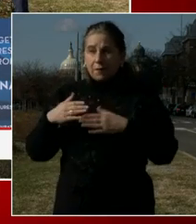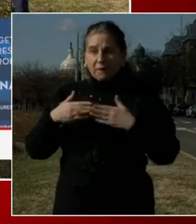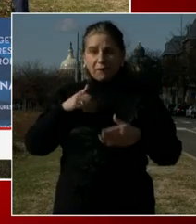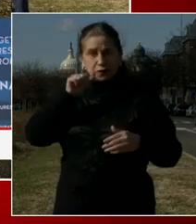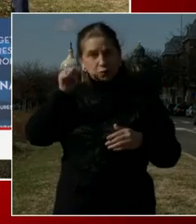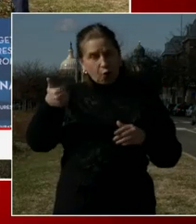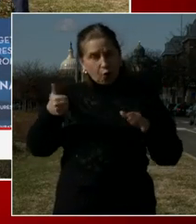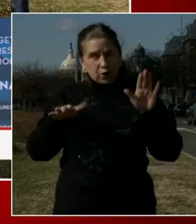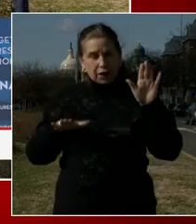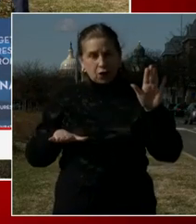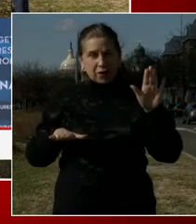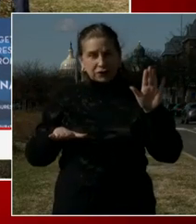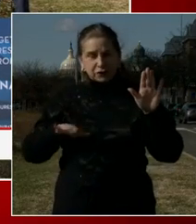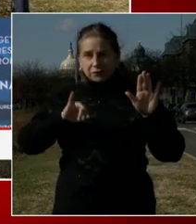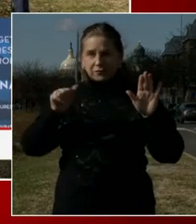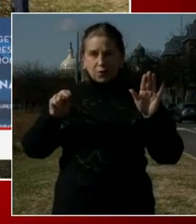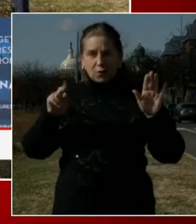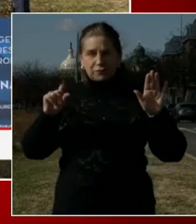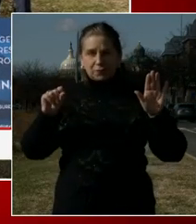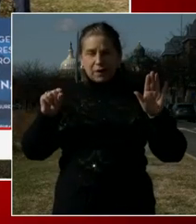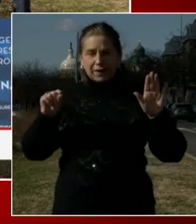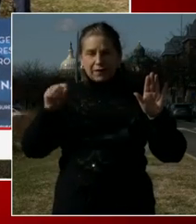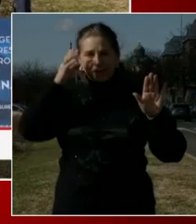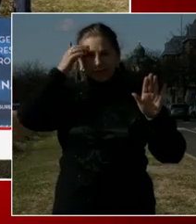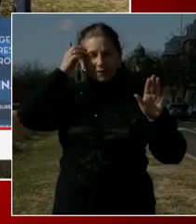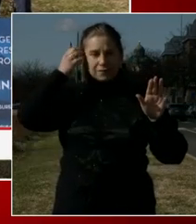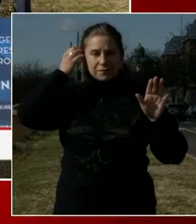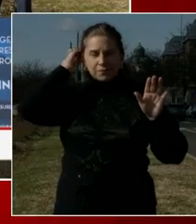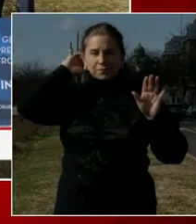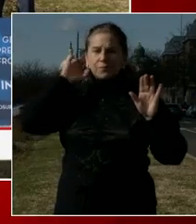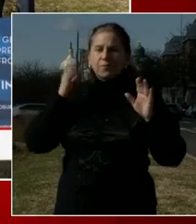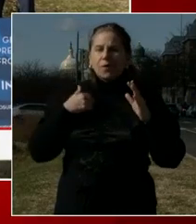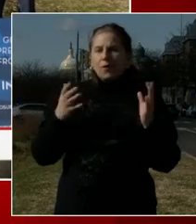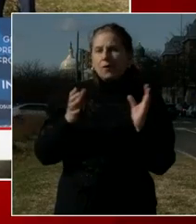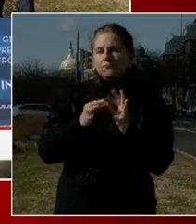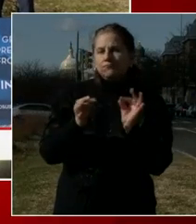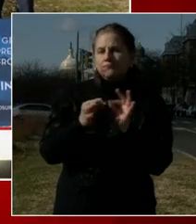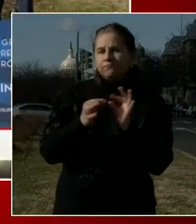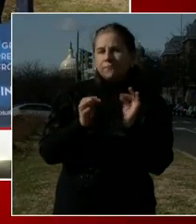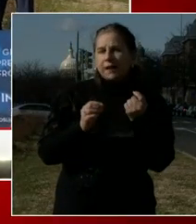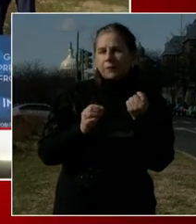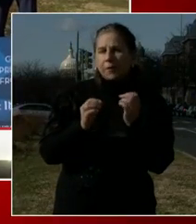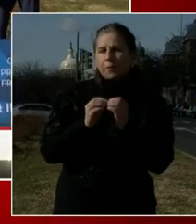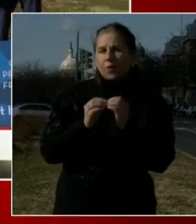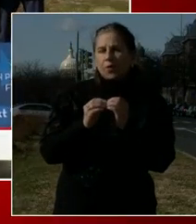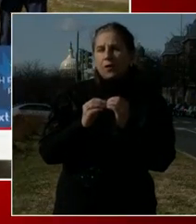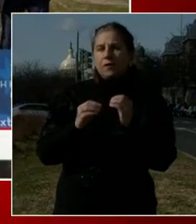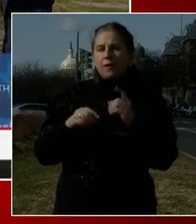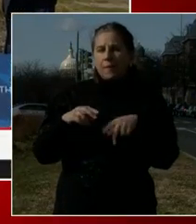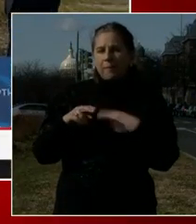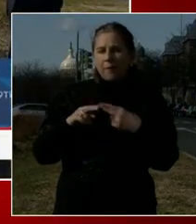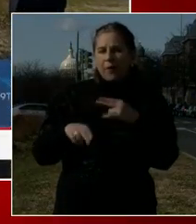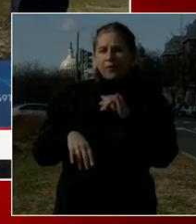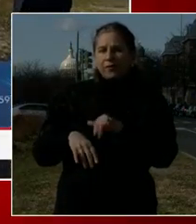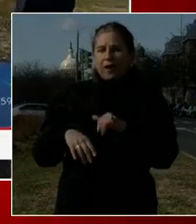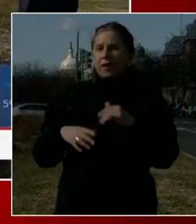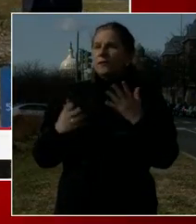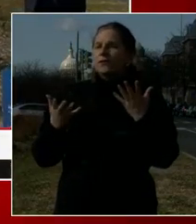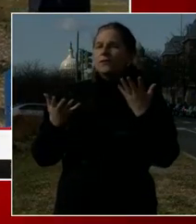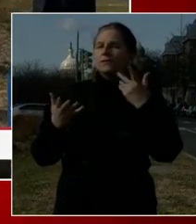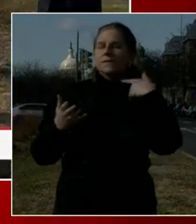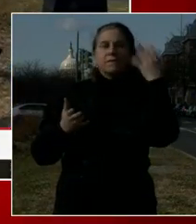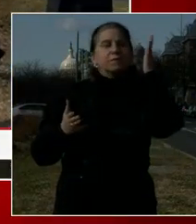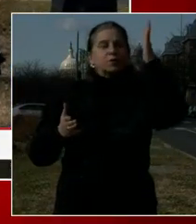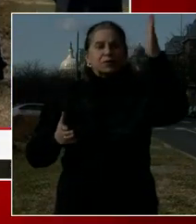we also want to talk about what's in the future for a beautiful city, and that's why